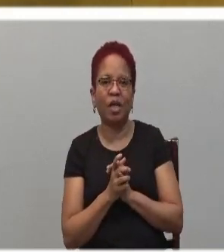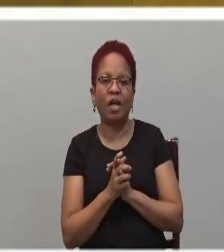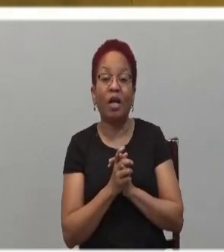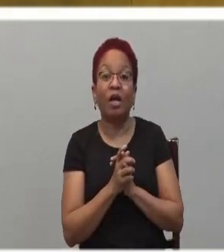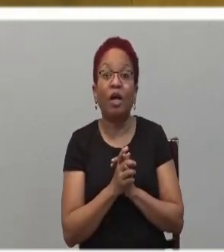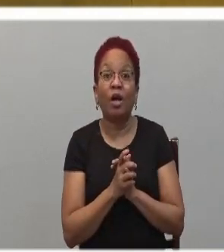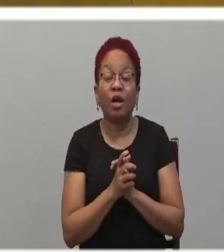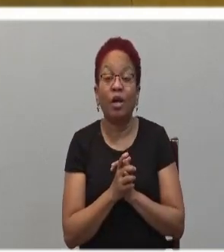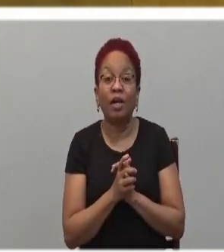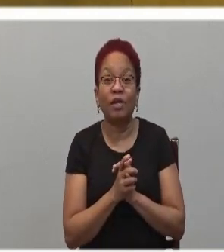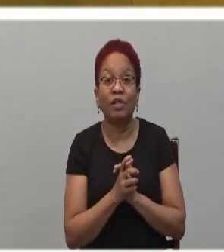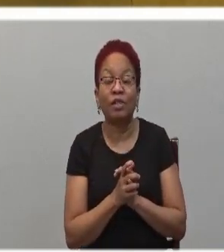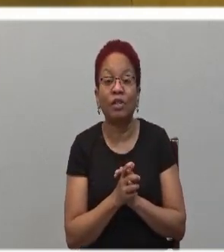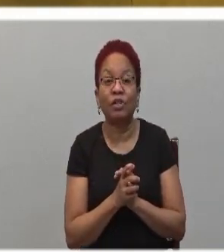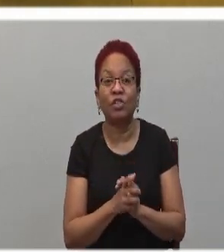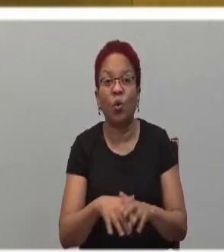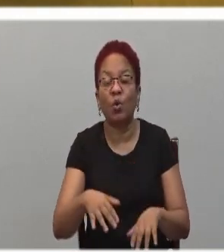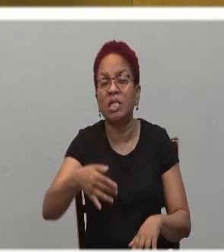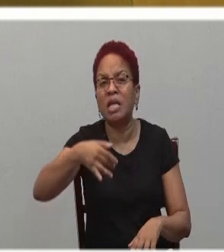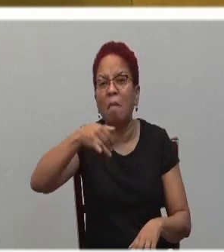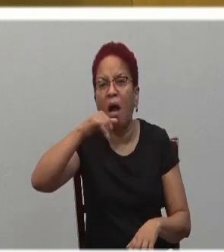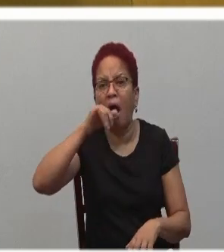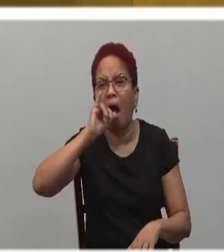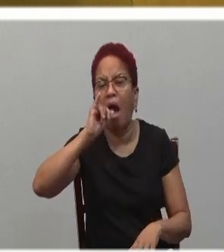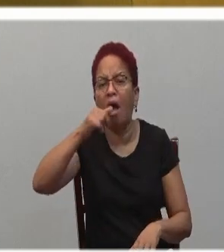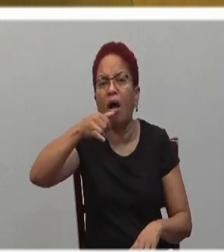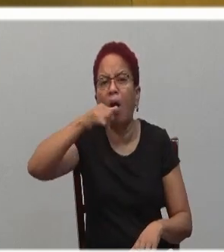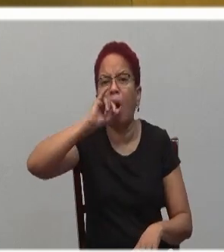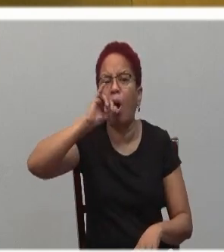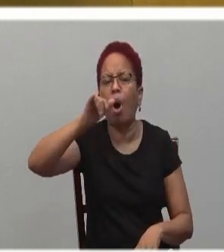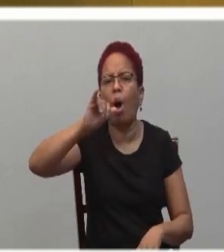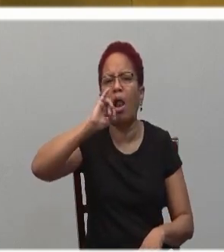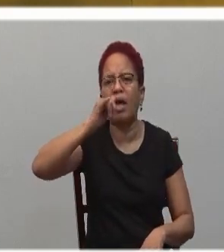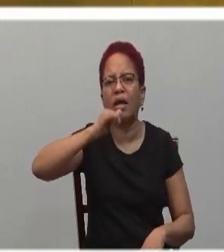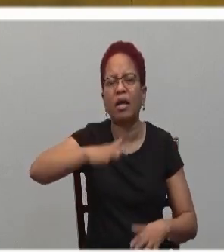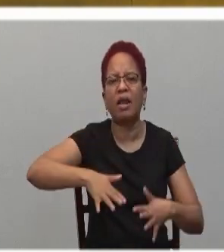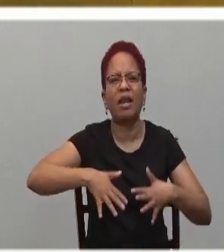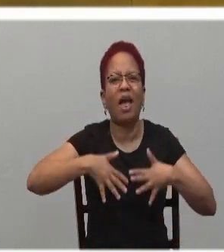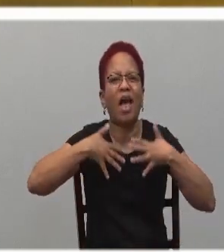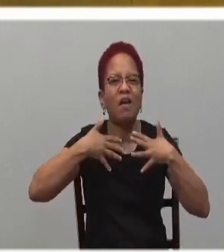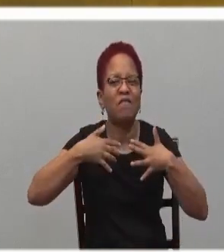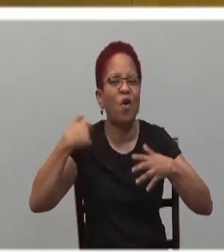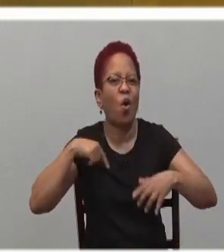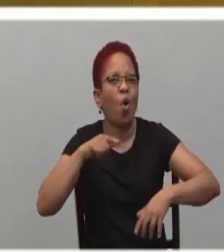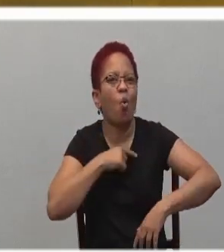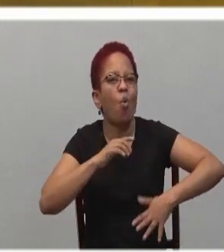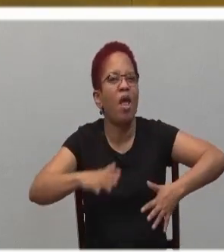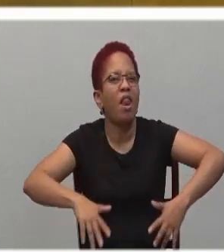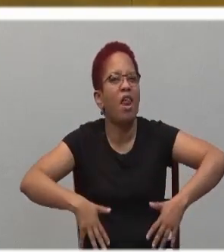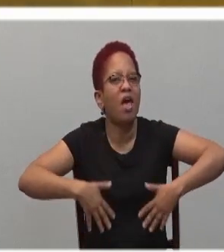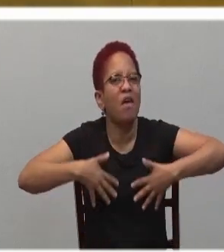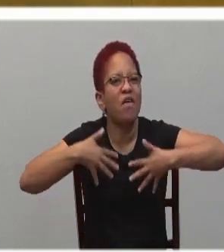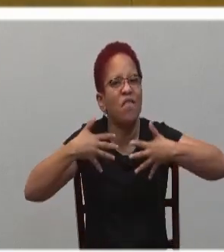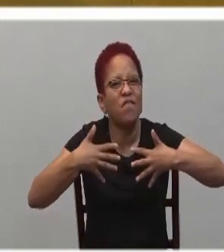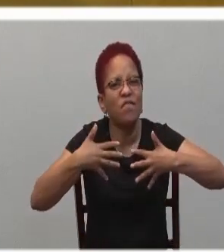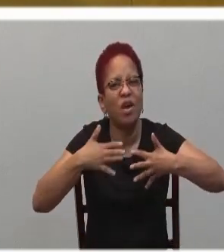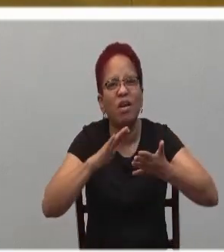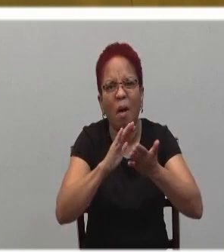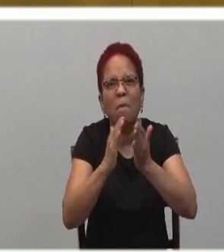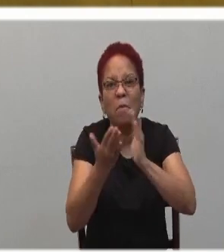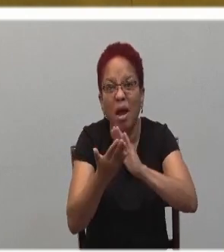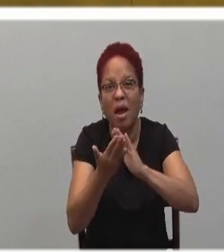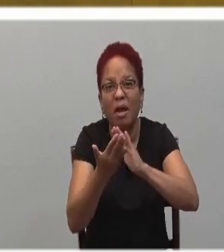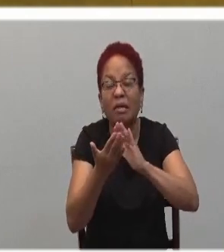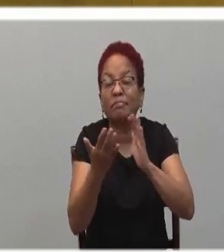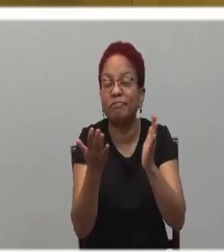And the response comes from the gospel in Jesus' words in which he says to all of us, he says to his disciples